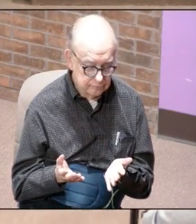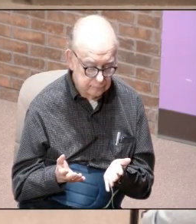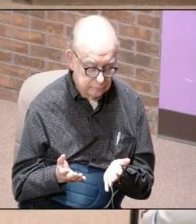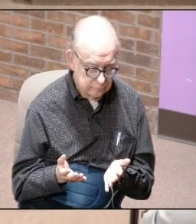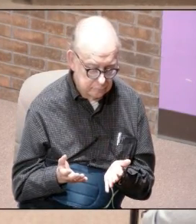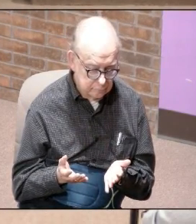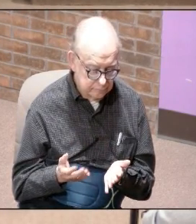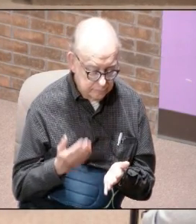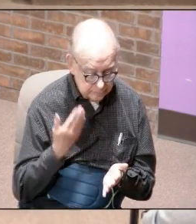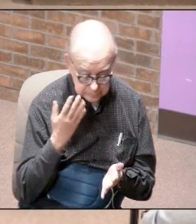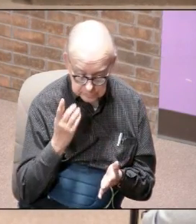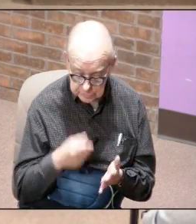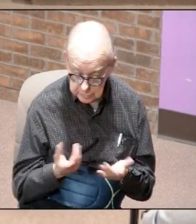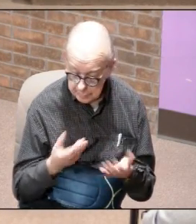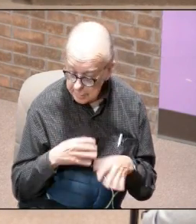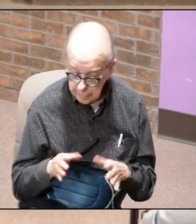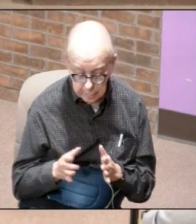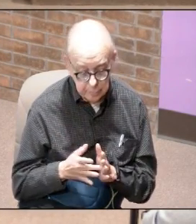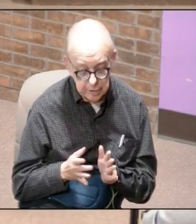it is that want me to do